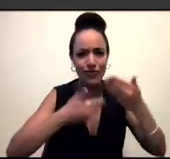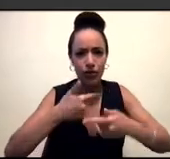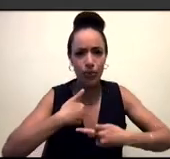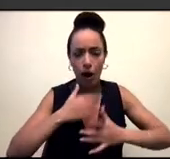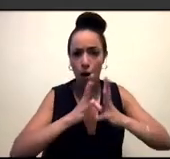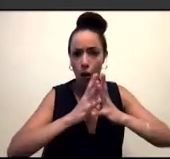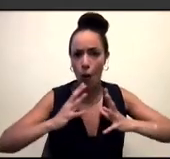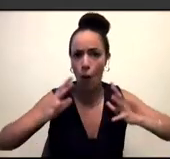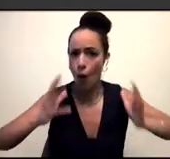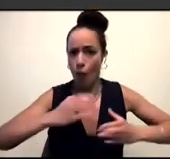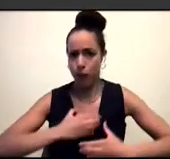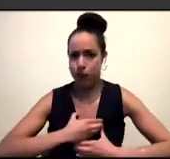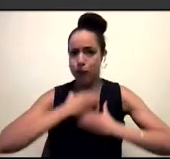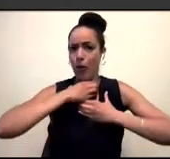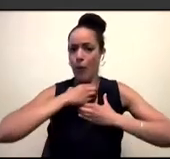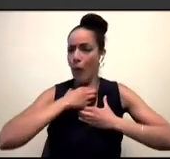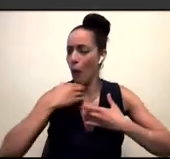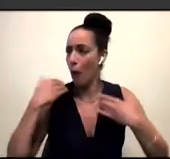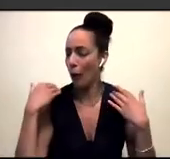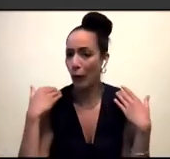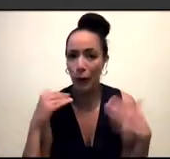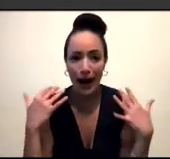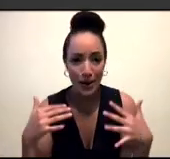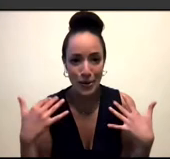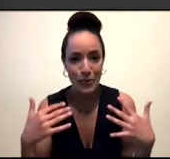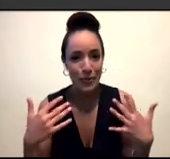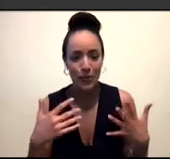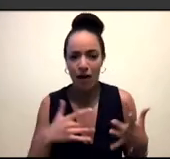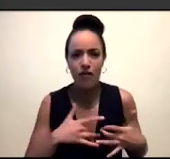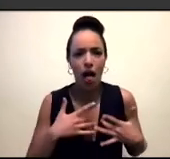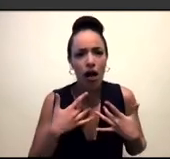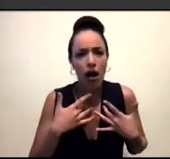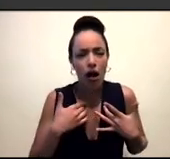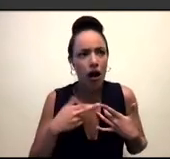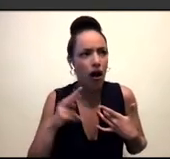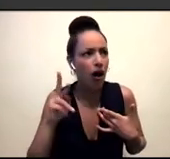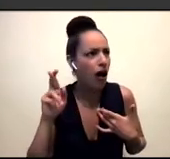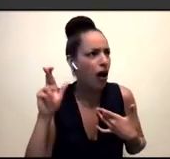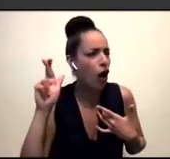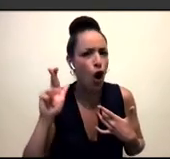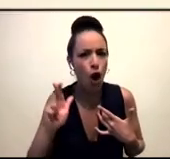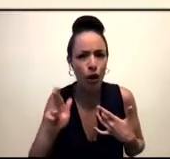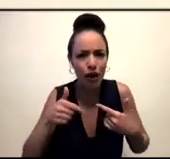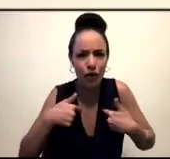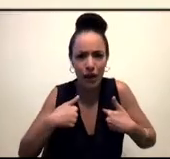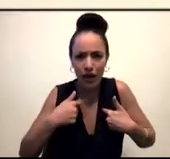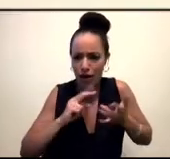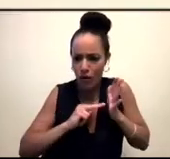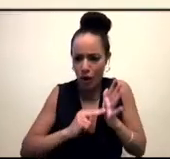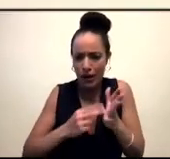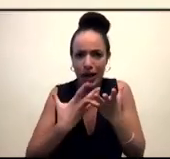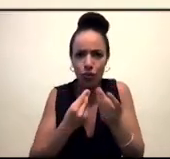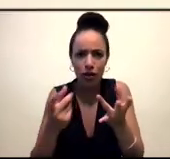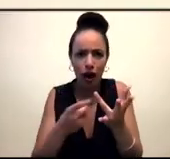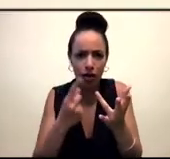And I was honestly so just an honor to be nominated alongside so many amazing writers, and I think, you know,